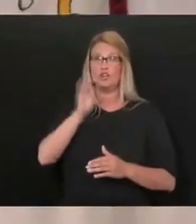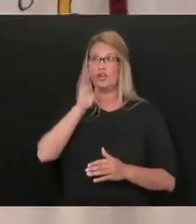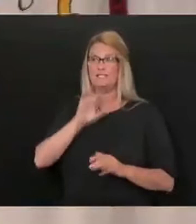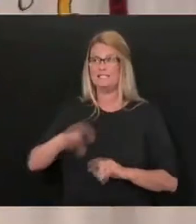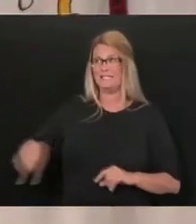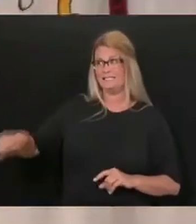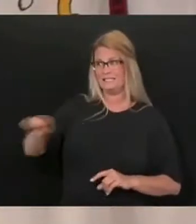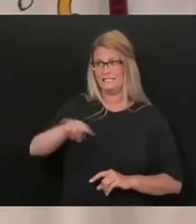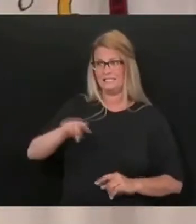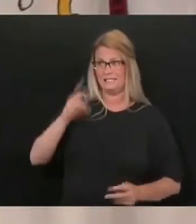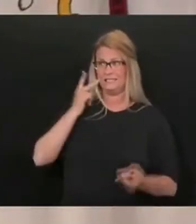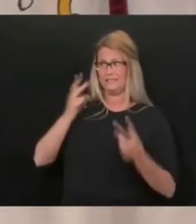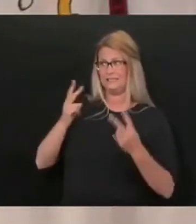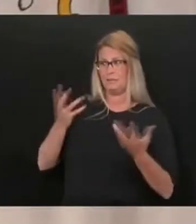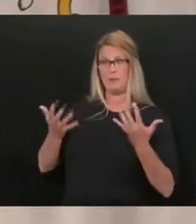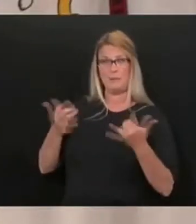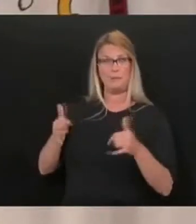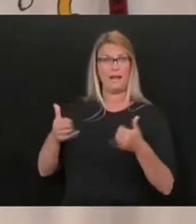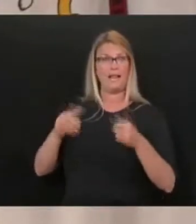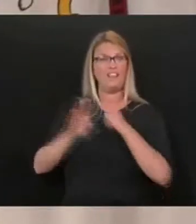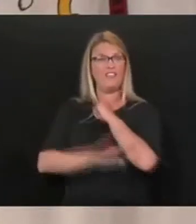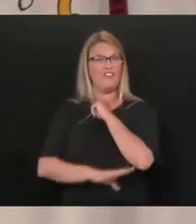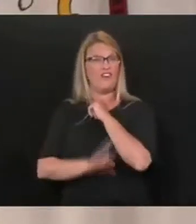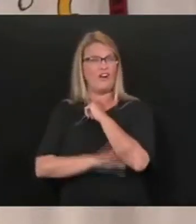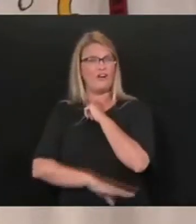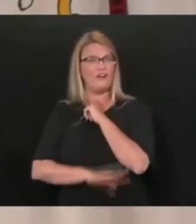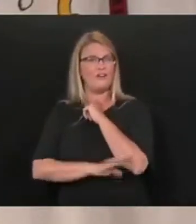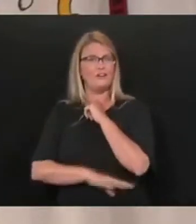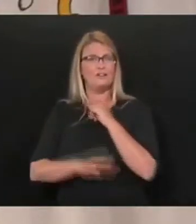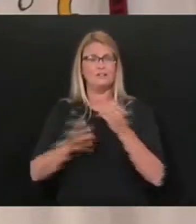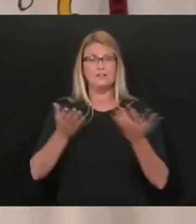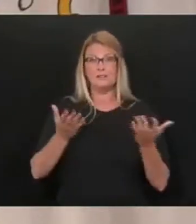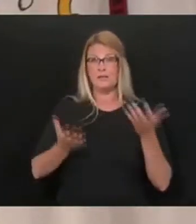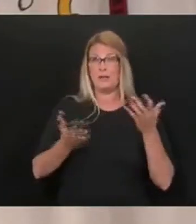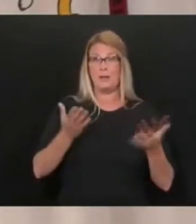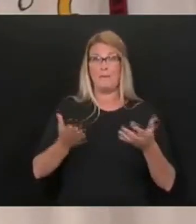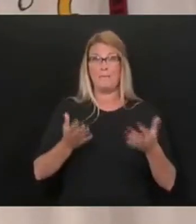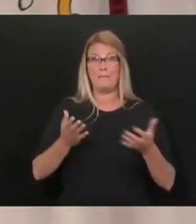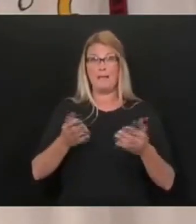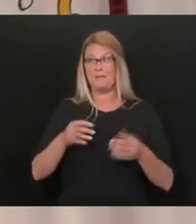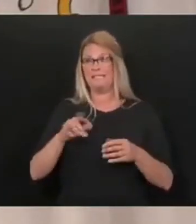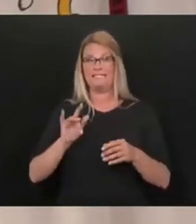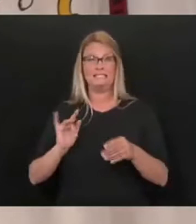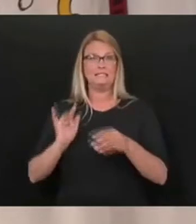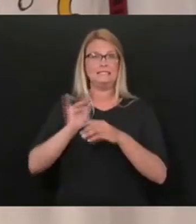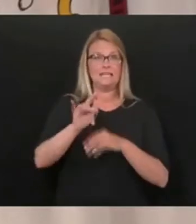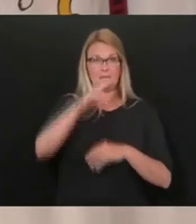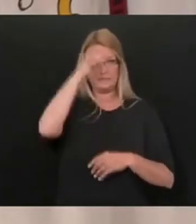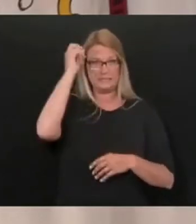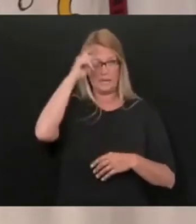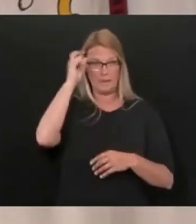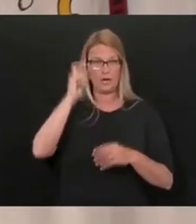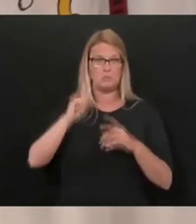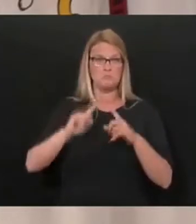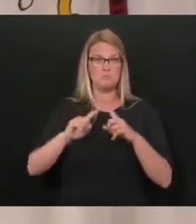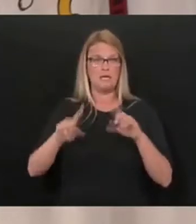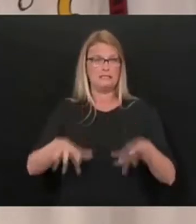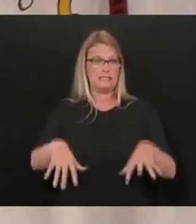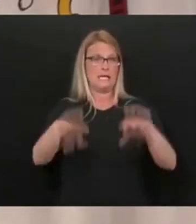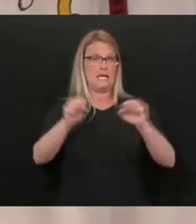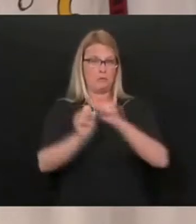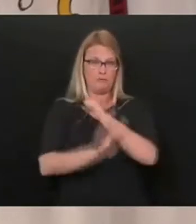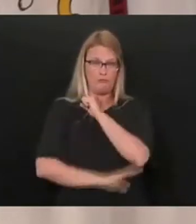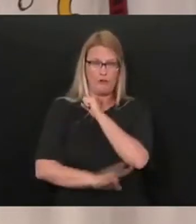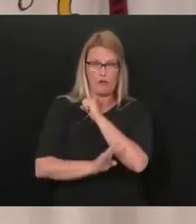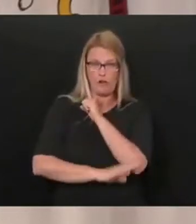they, they're going to play in the fall or they're going to, they're going to just forego the summer situation because we have vacations for